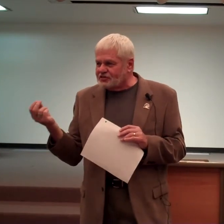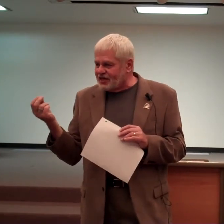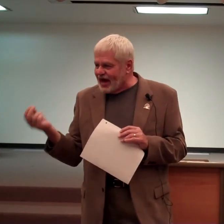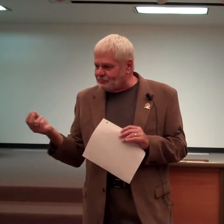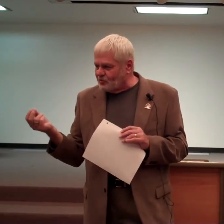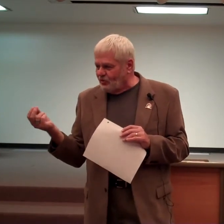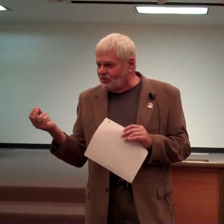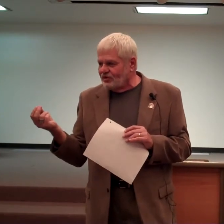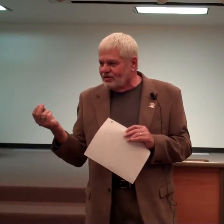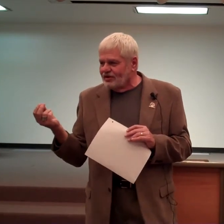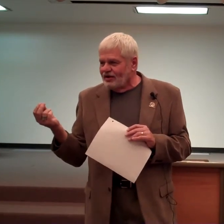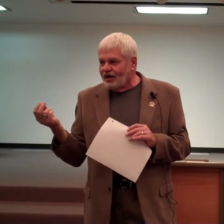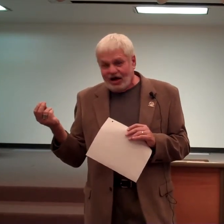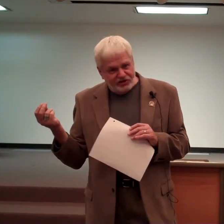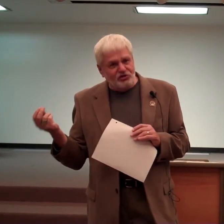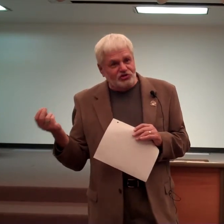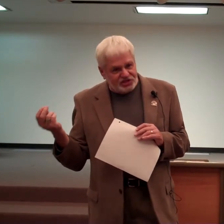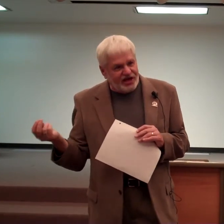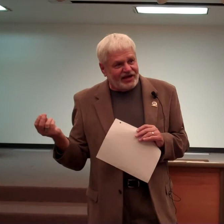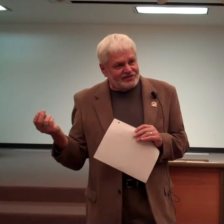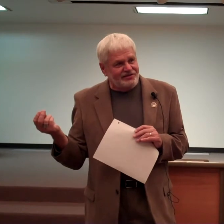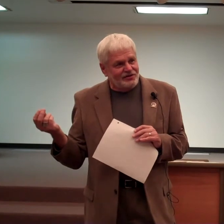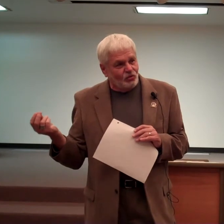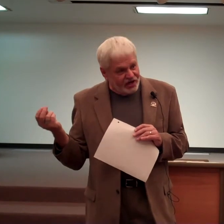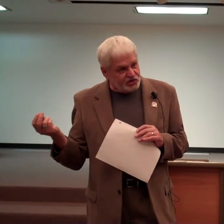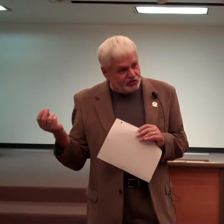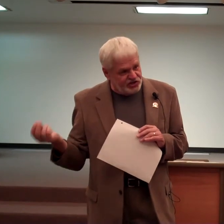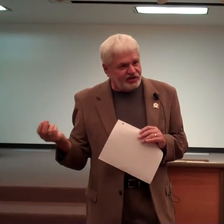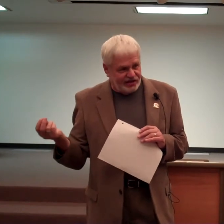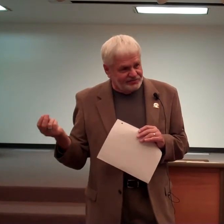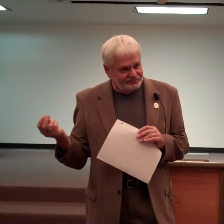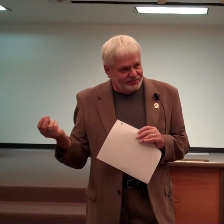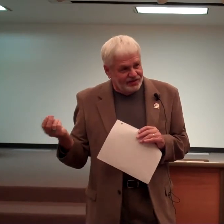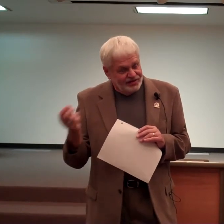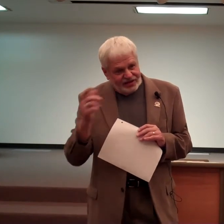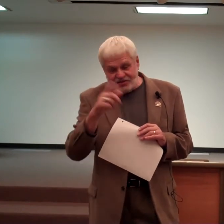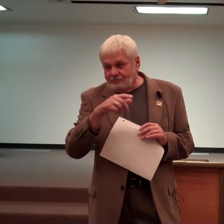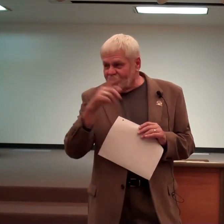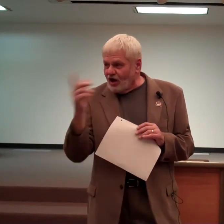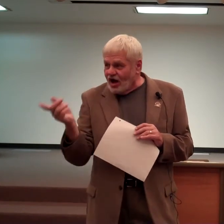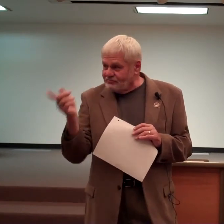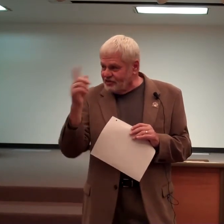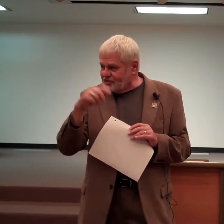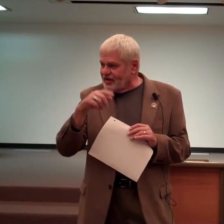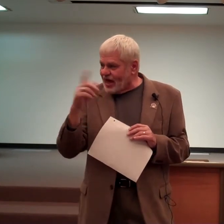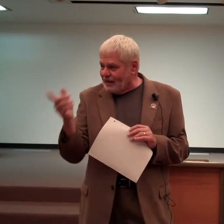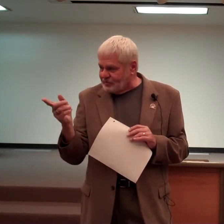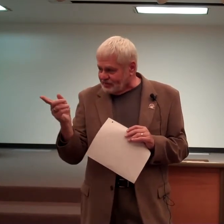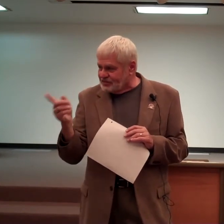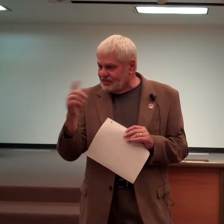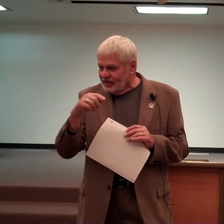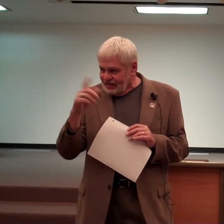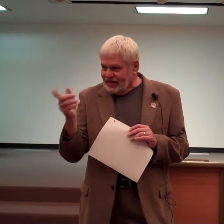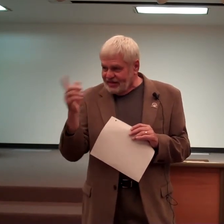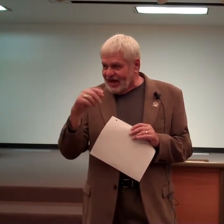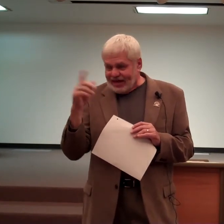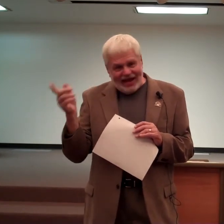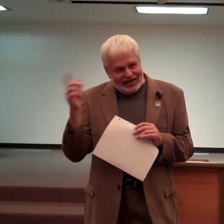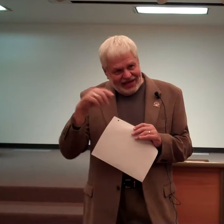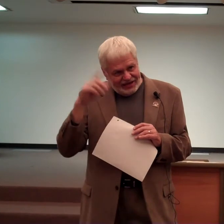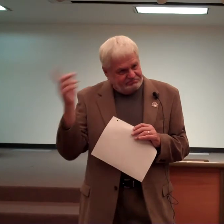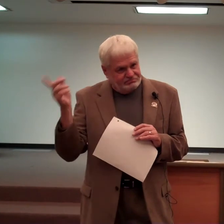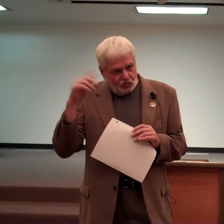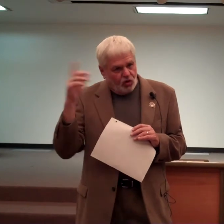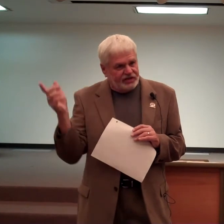the first capital of a new state, West Virginia. Now, something obviously happens in